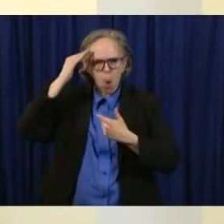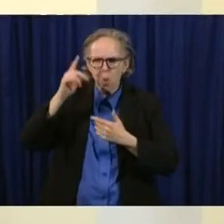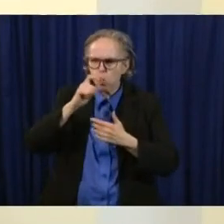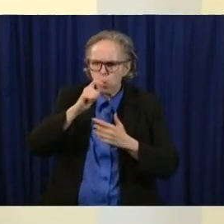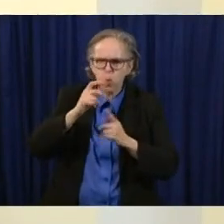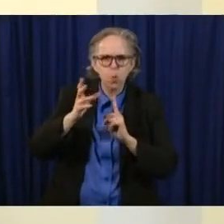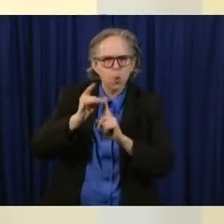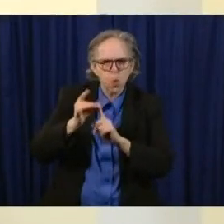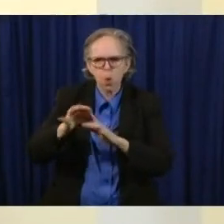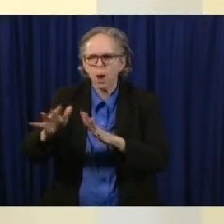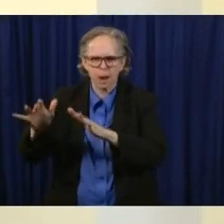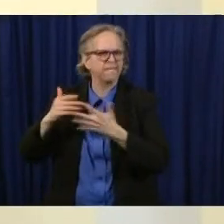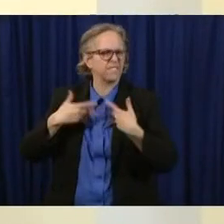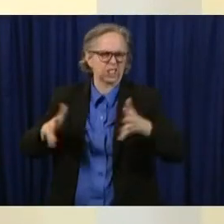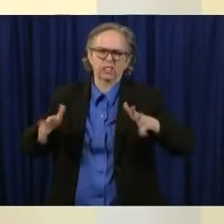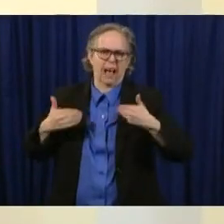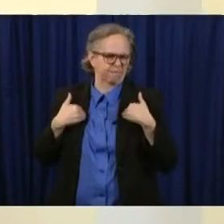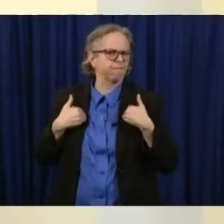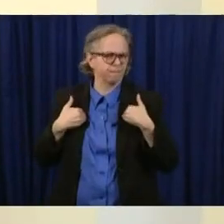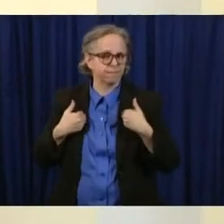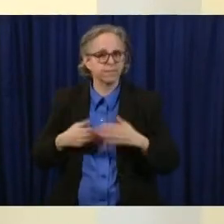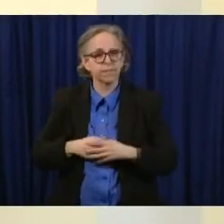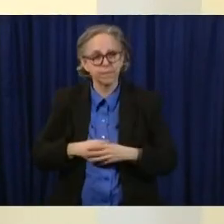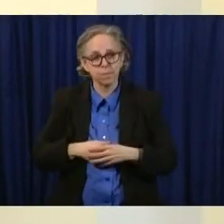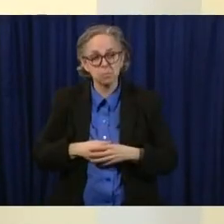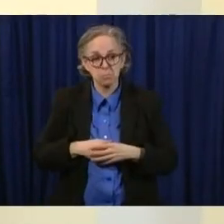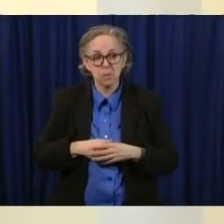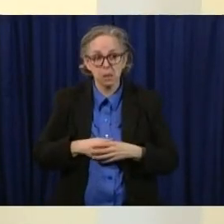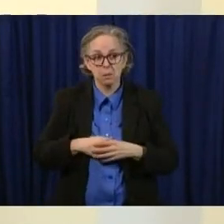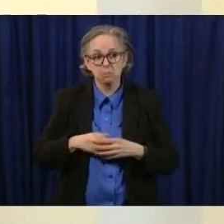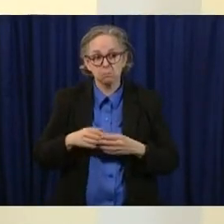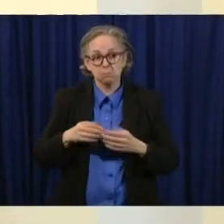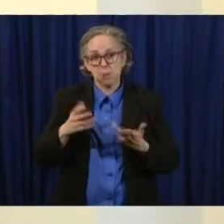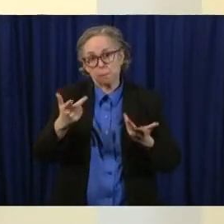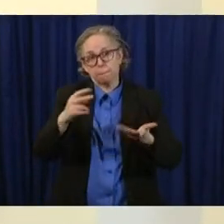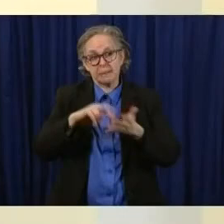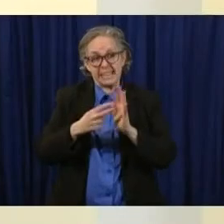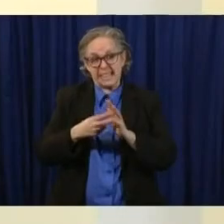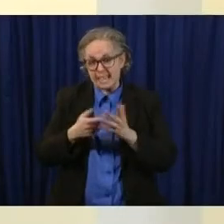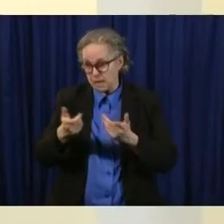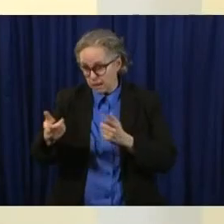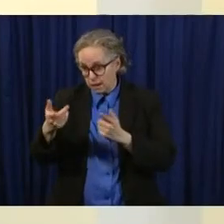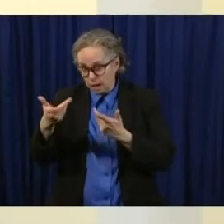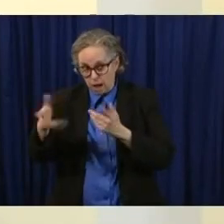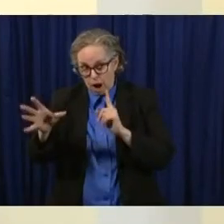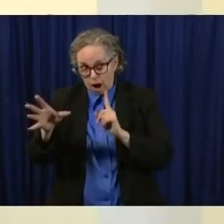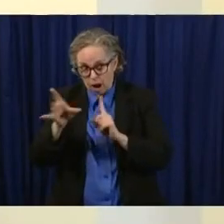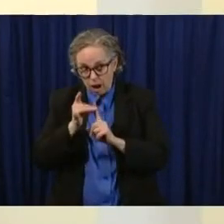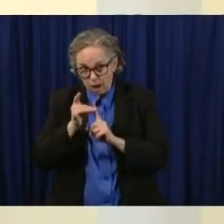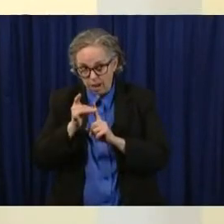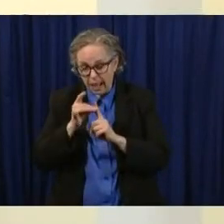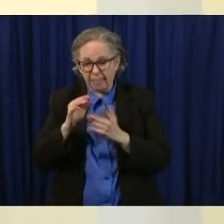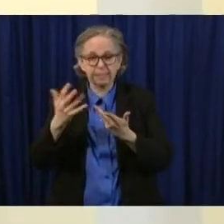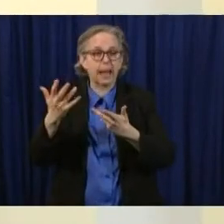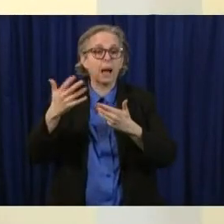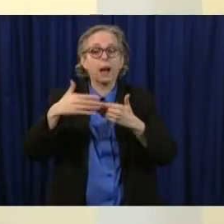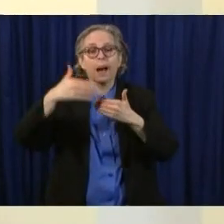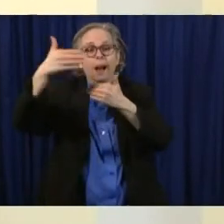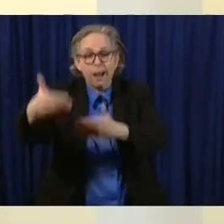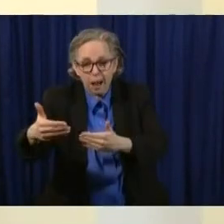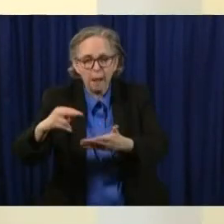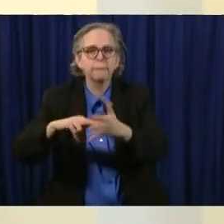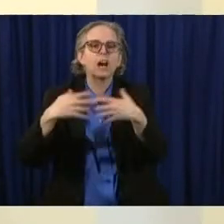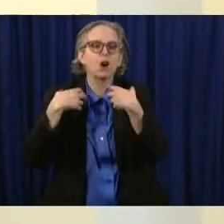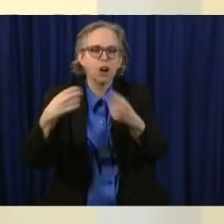could assume maybe 14 days after that they have recovered however some people go longer some people